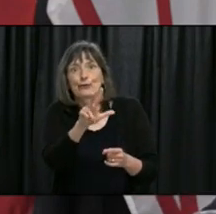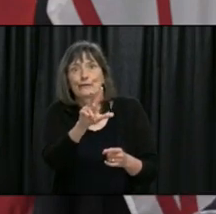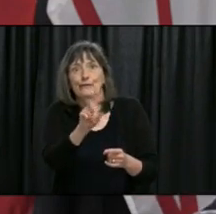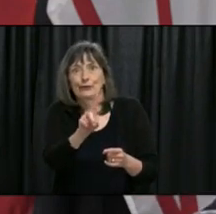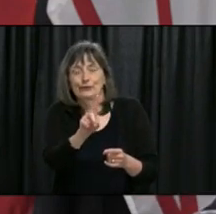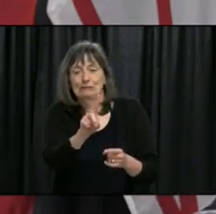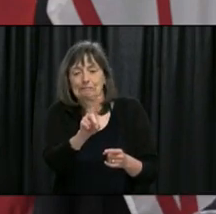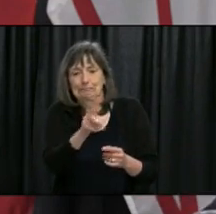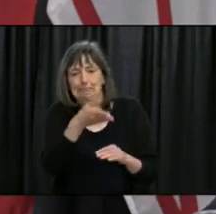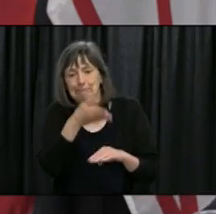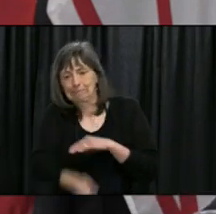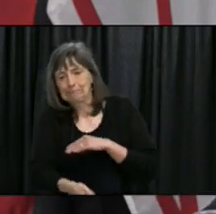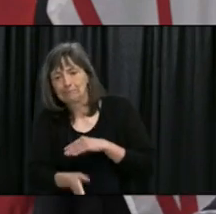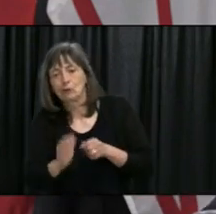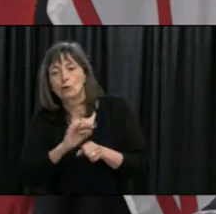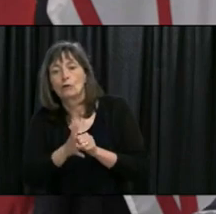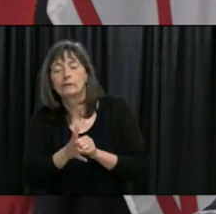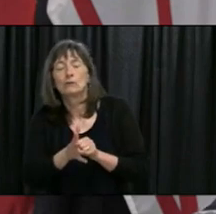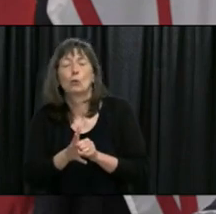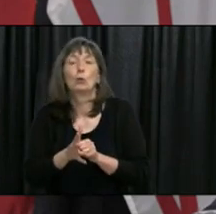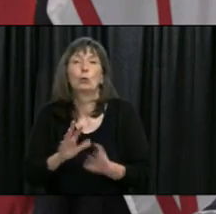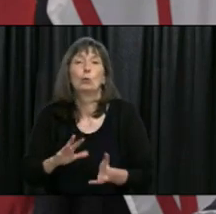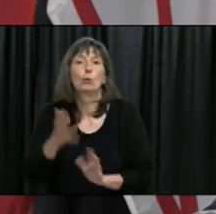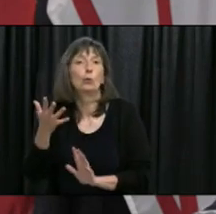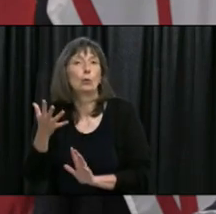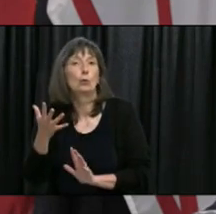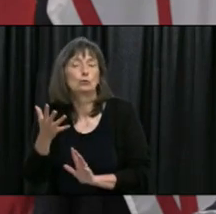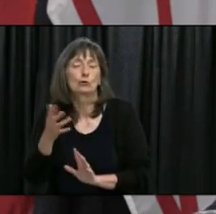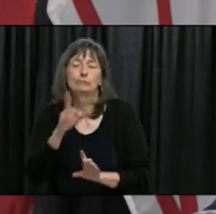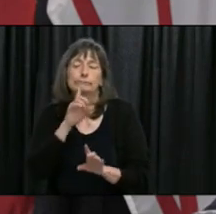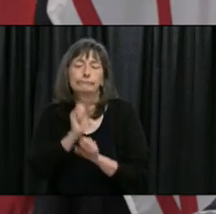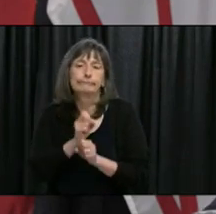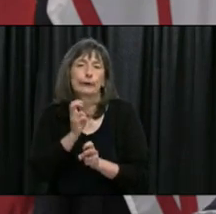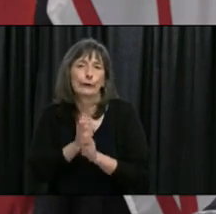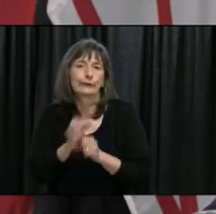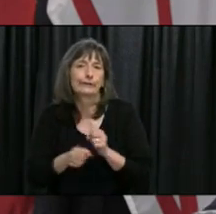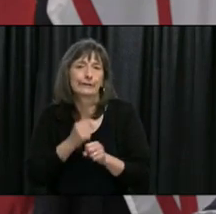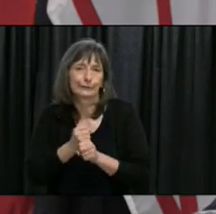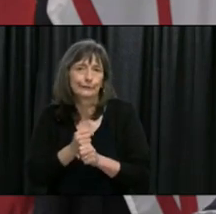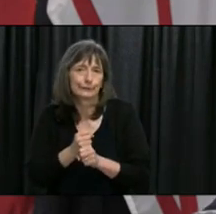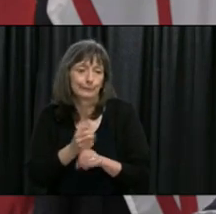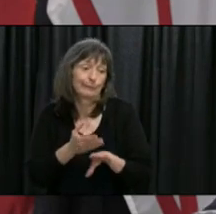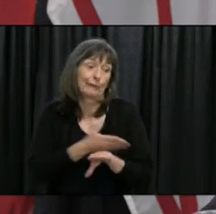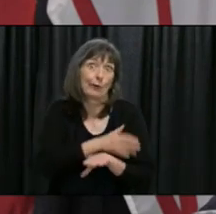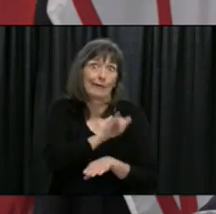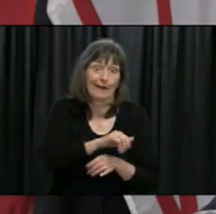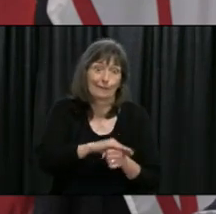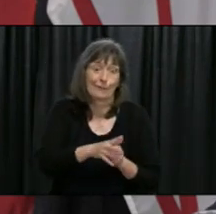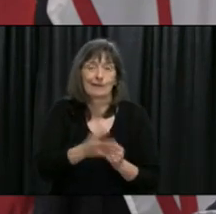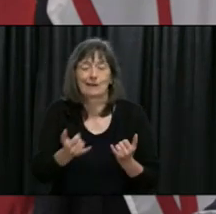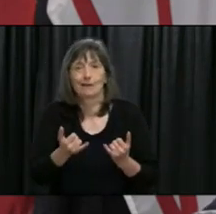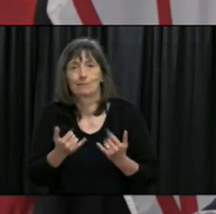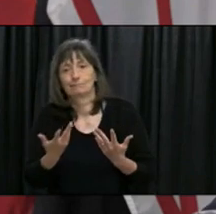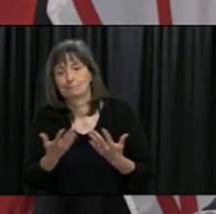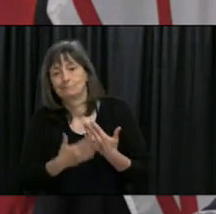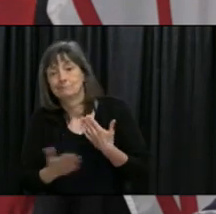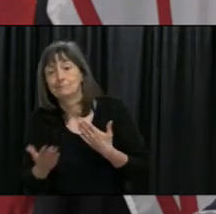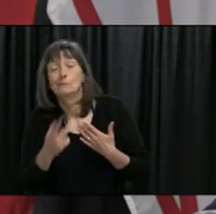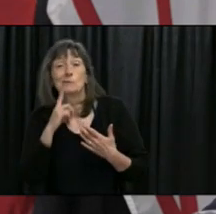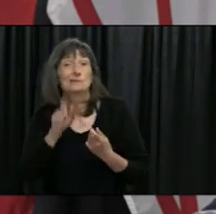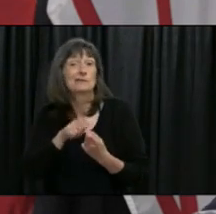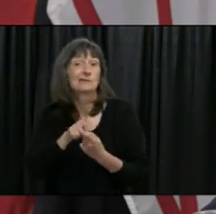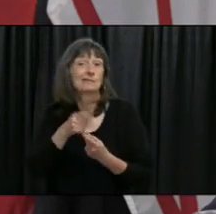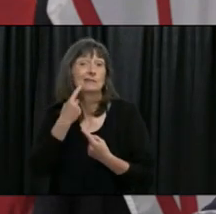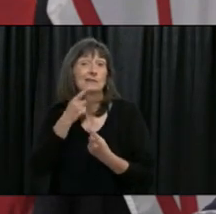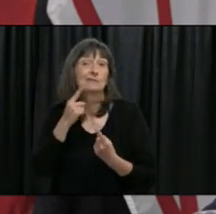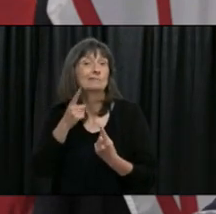considerably there's there's no question it was a difficult year for the province and without getting into the specific details I'll let the minister of